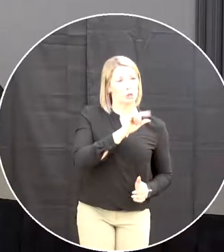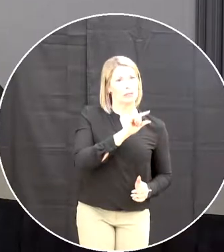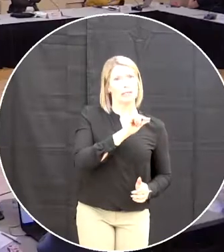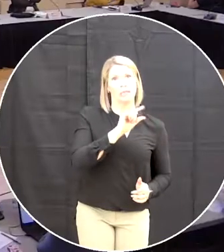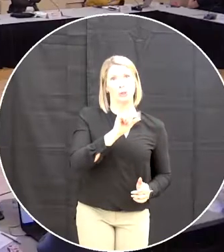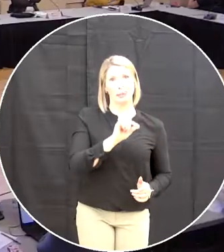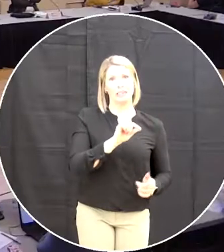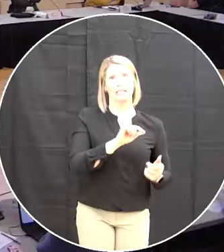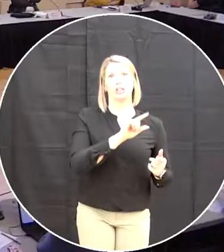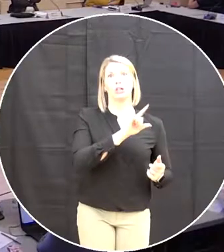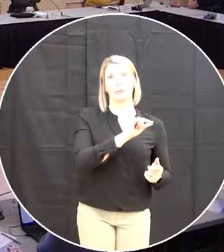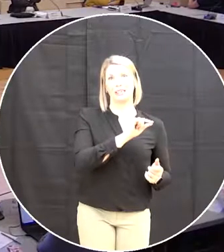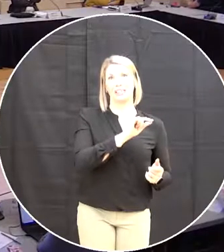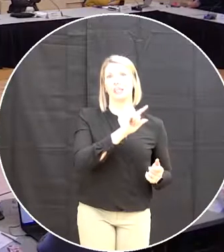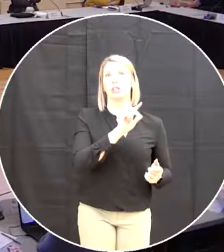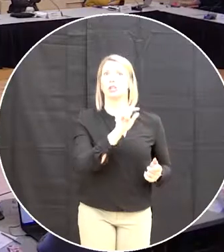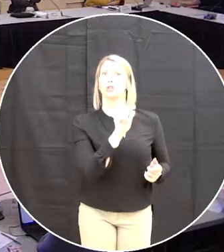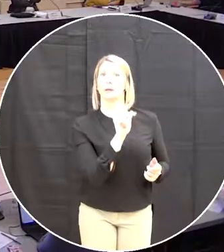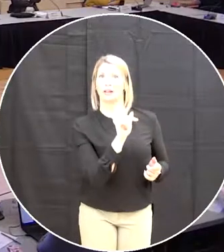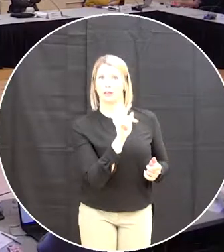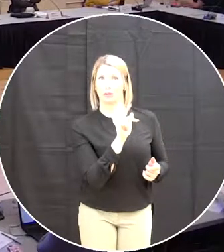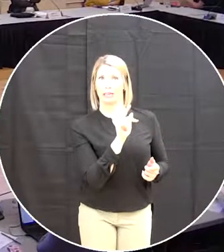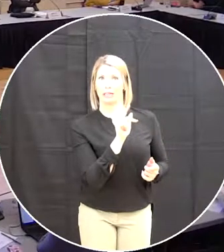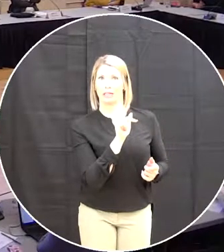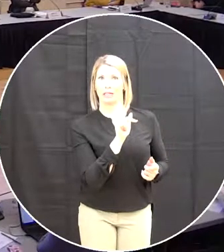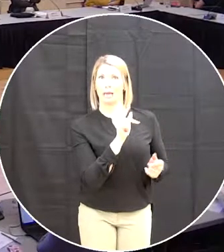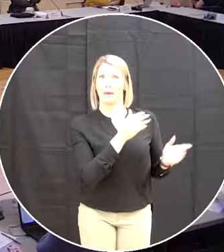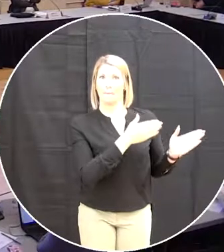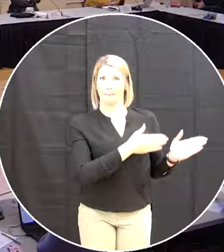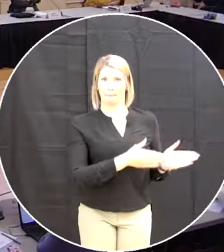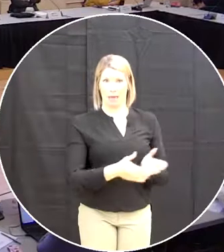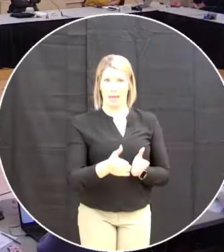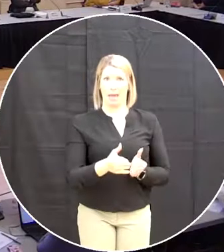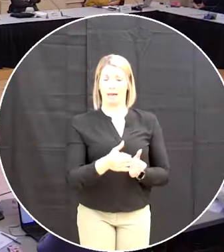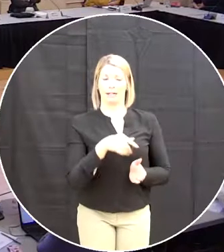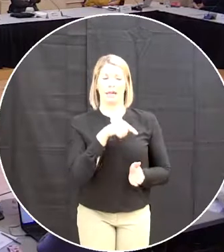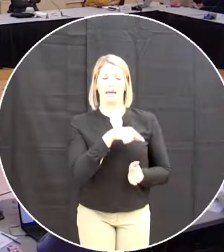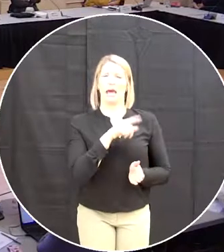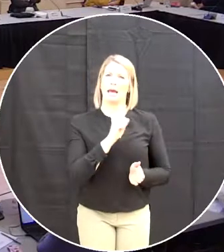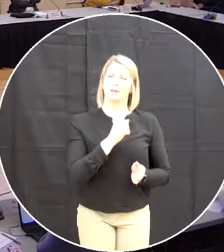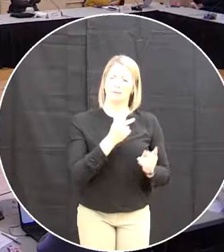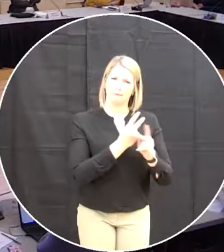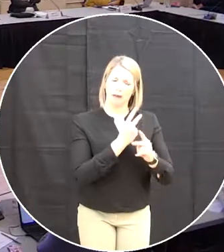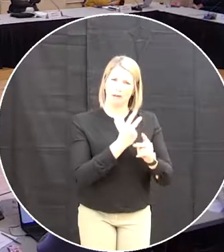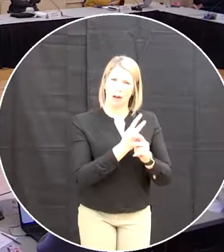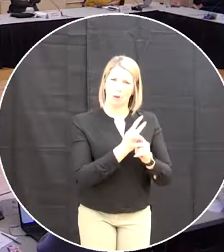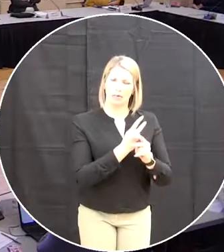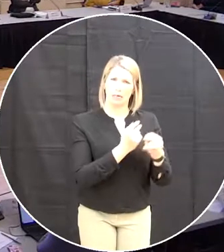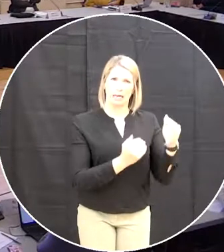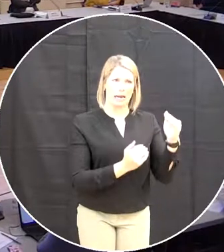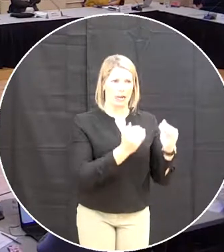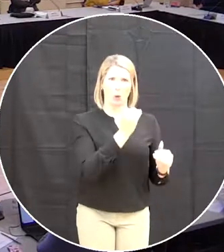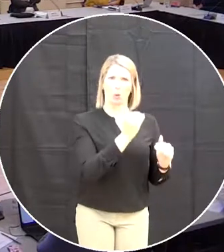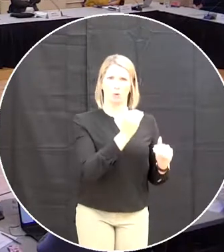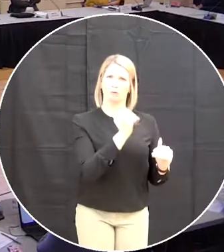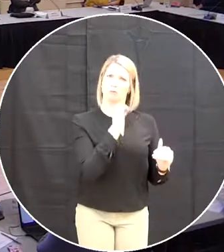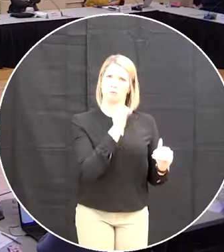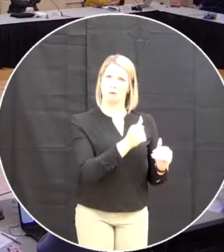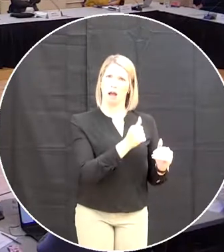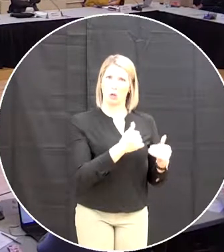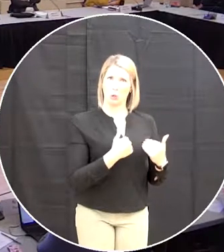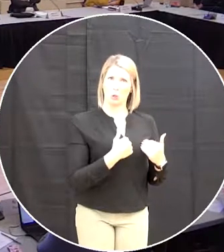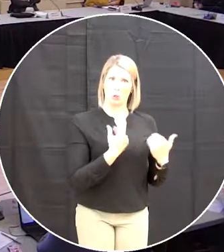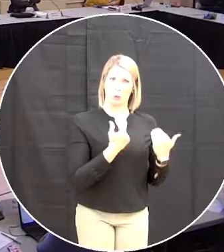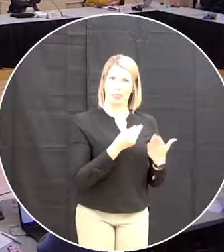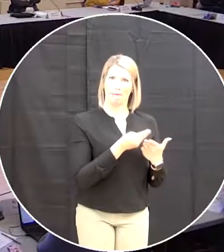as a result the district included an indicator to address inequities through a review of the allocation model of